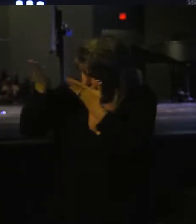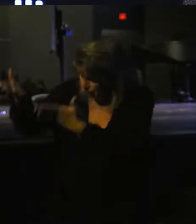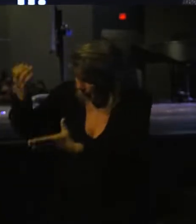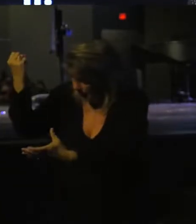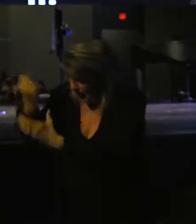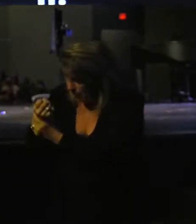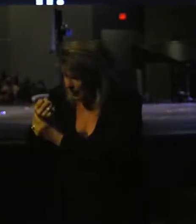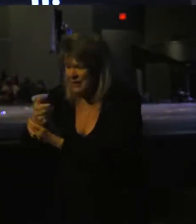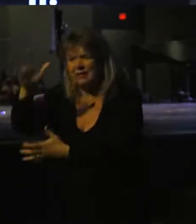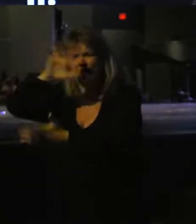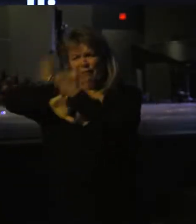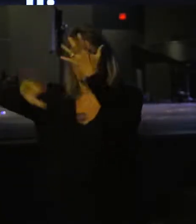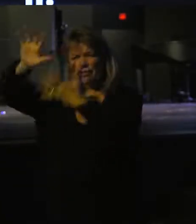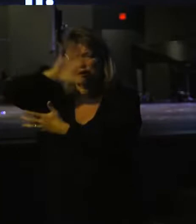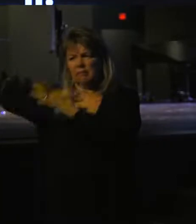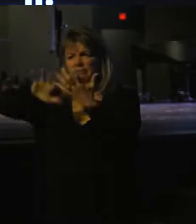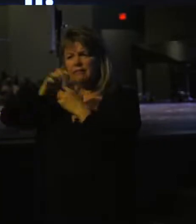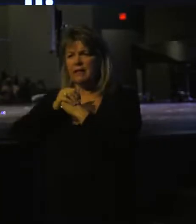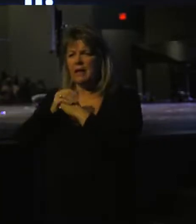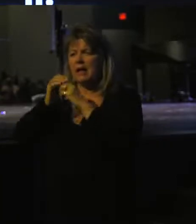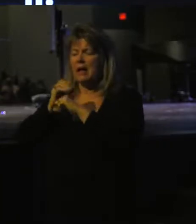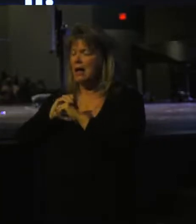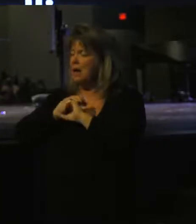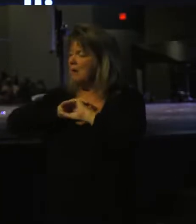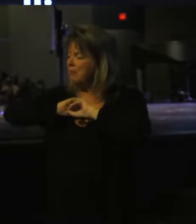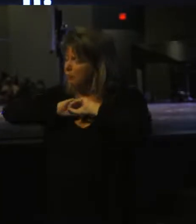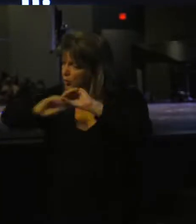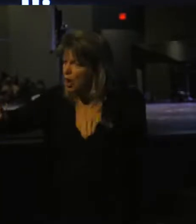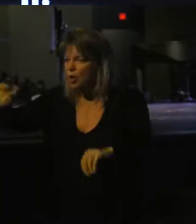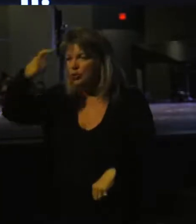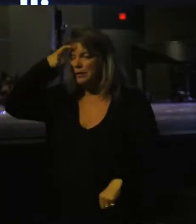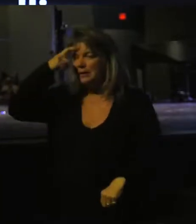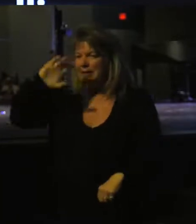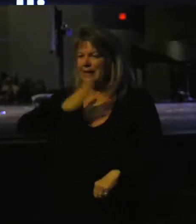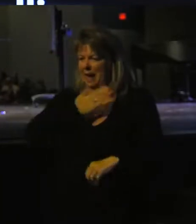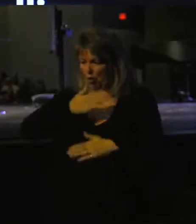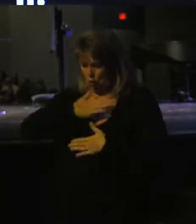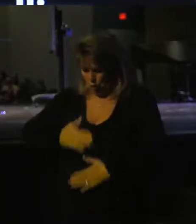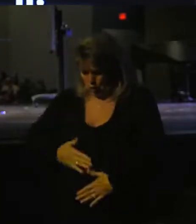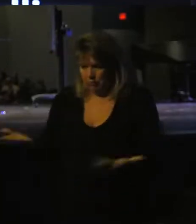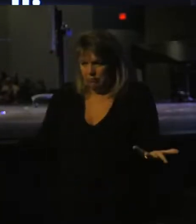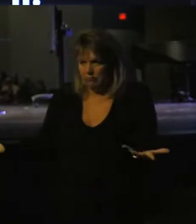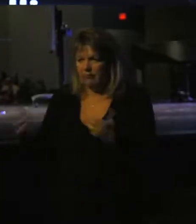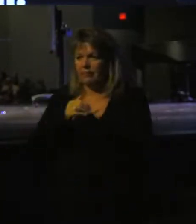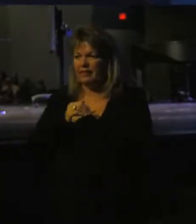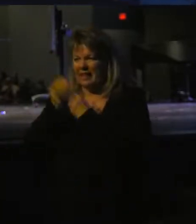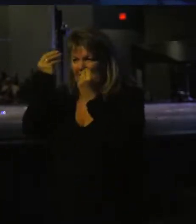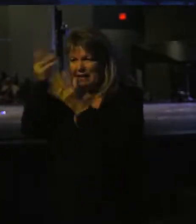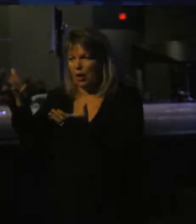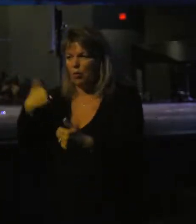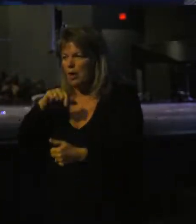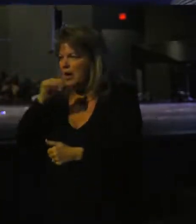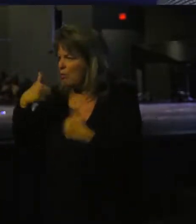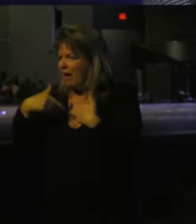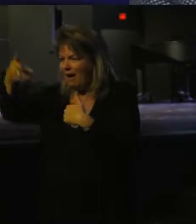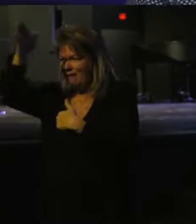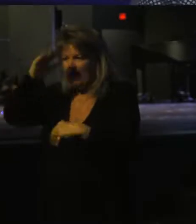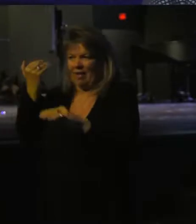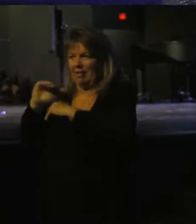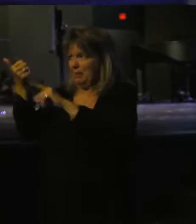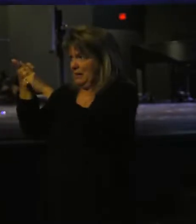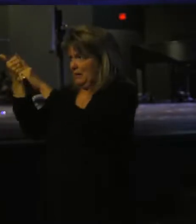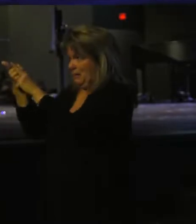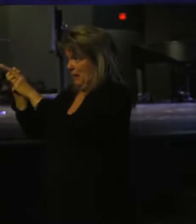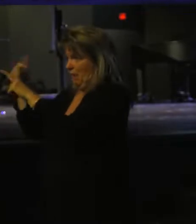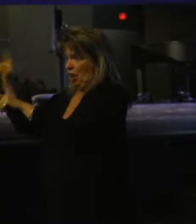Abraham is confusing. It makes no sense in our humanity. Can I tell you that we don't have a God that limits himself